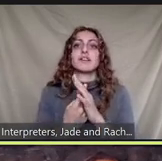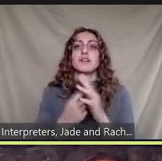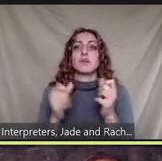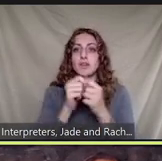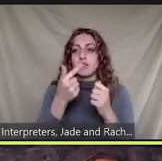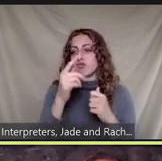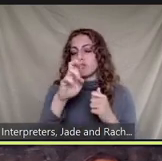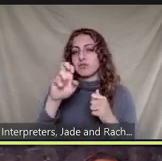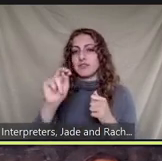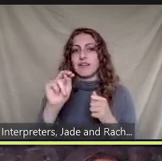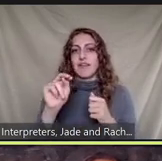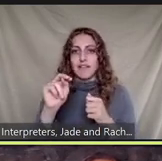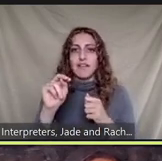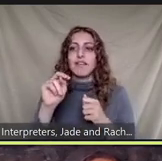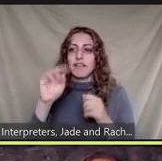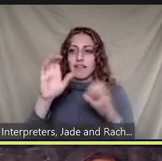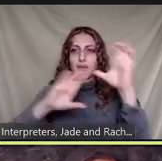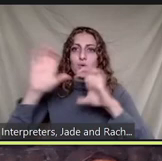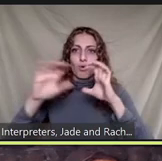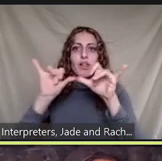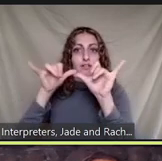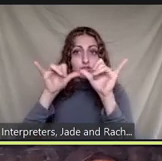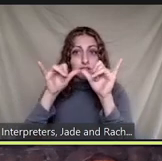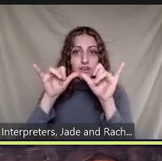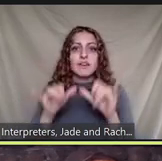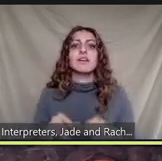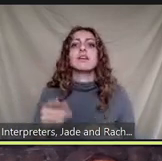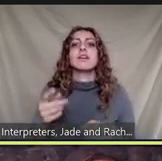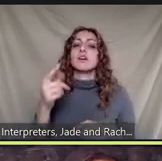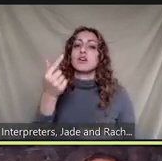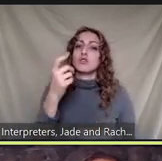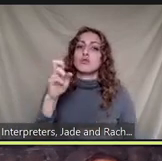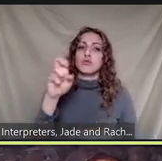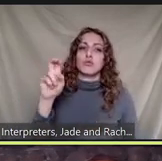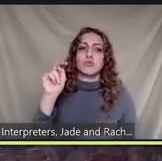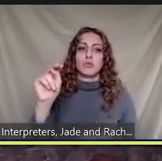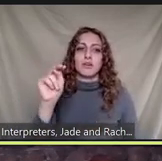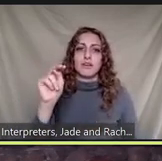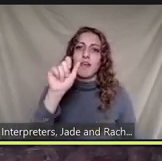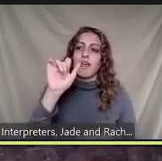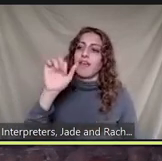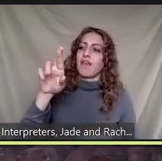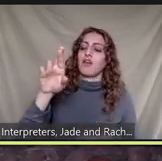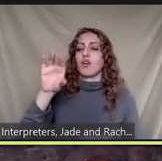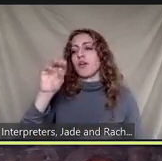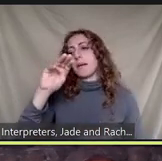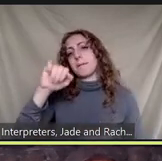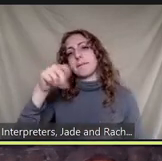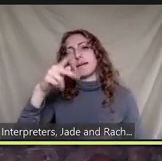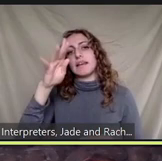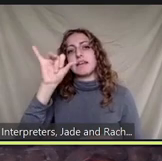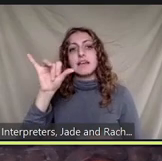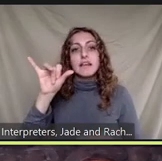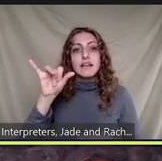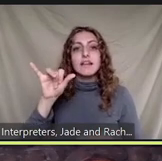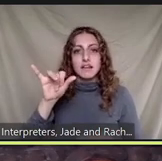called air company so this is a catalyst that we've patented and licensed to this company the student who was